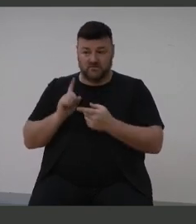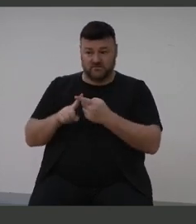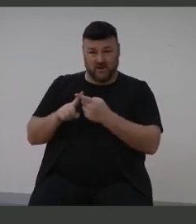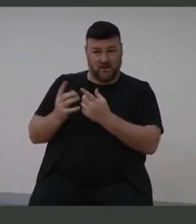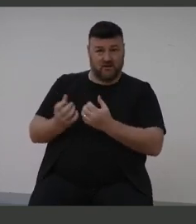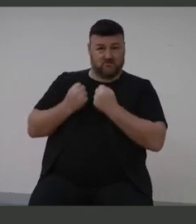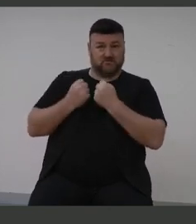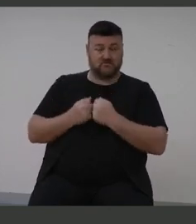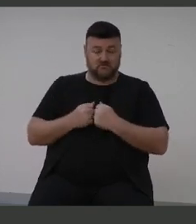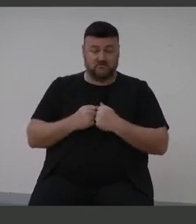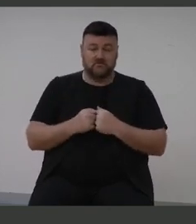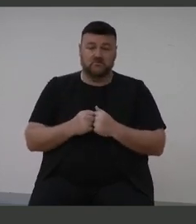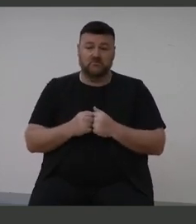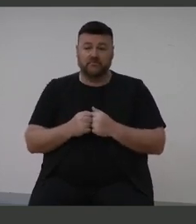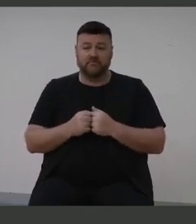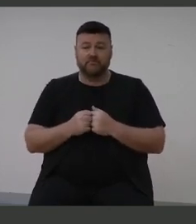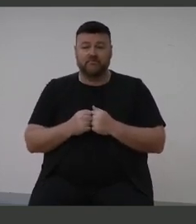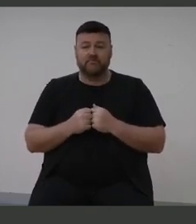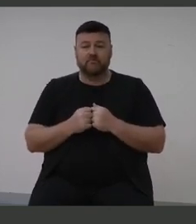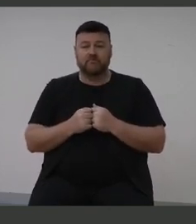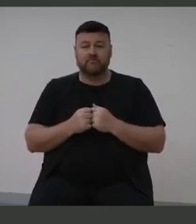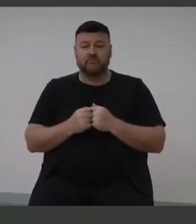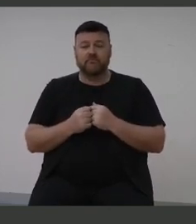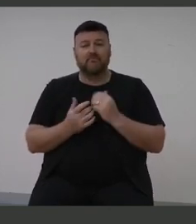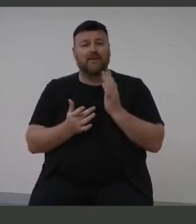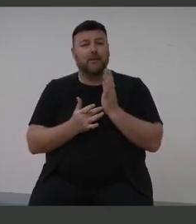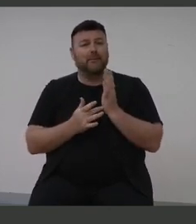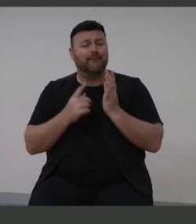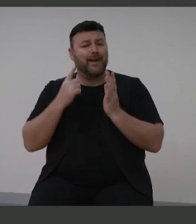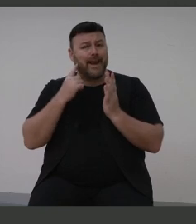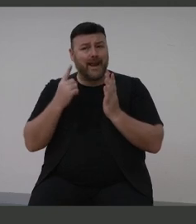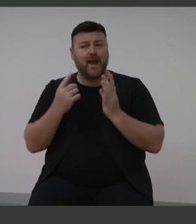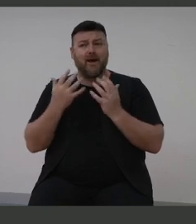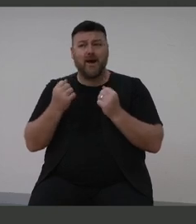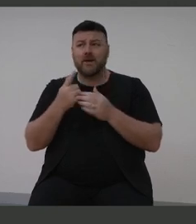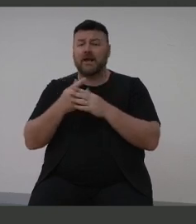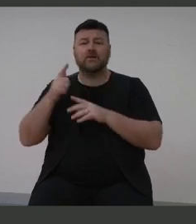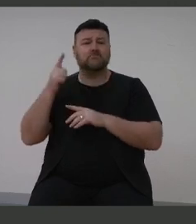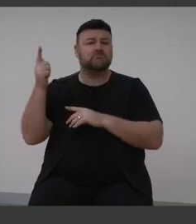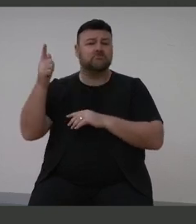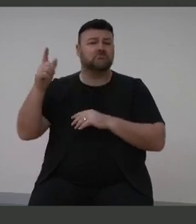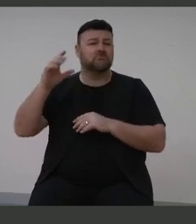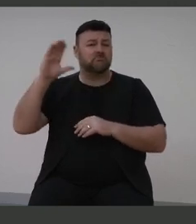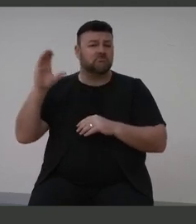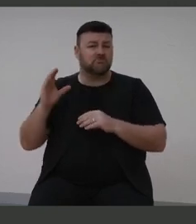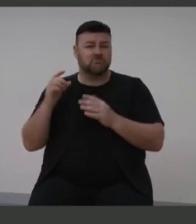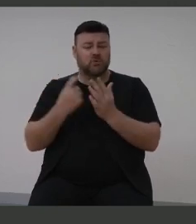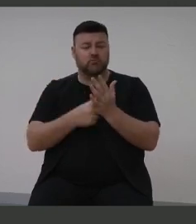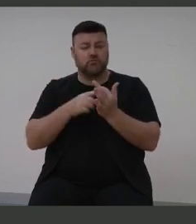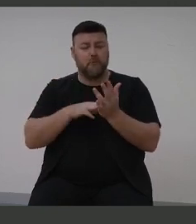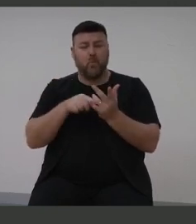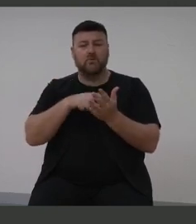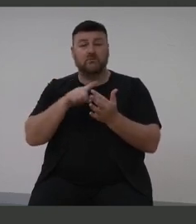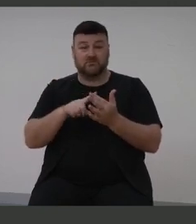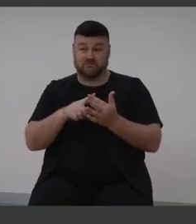The prevalence of middle ear disease in remote communities can be as high as 90%.